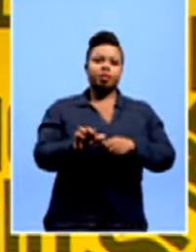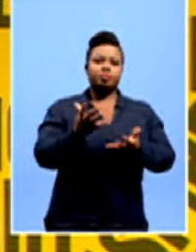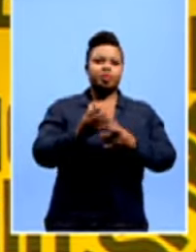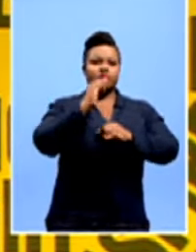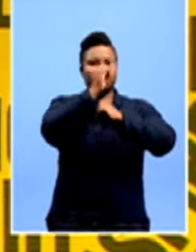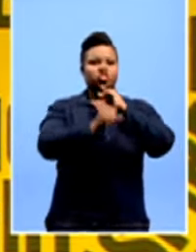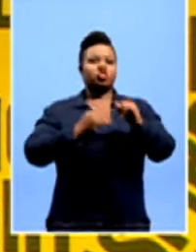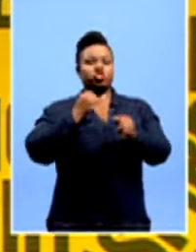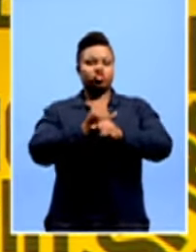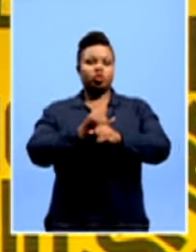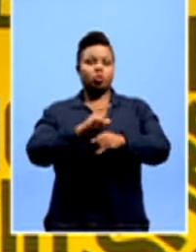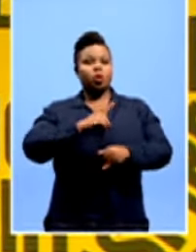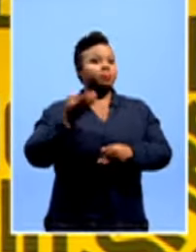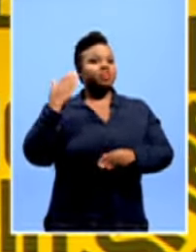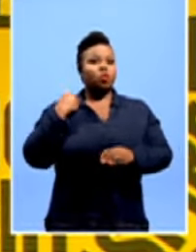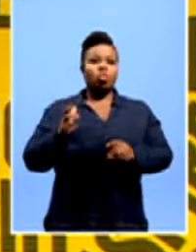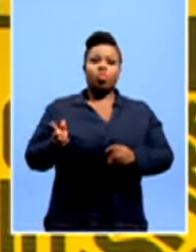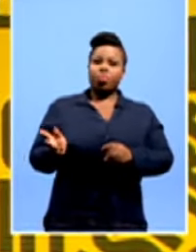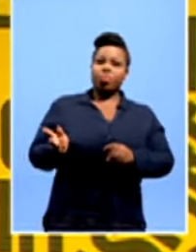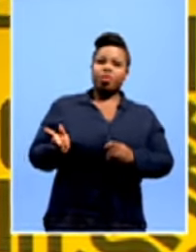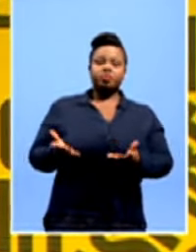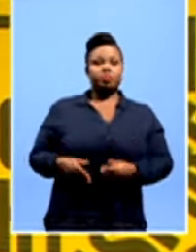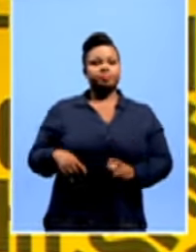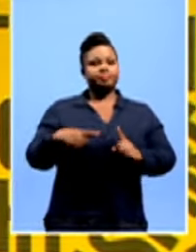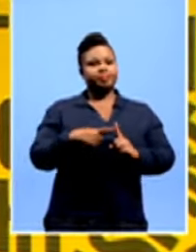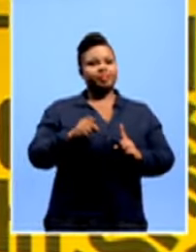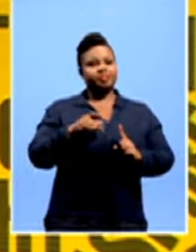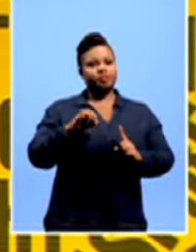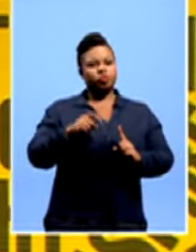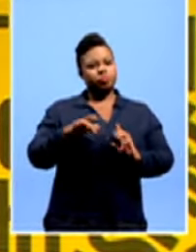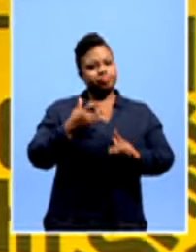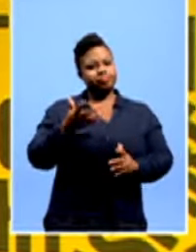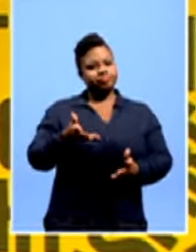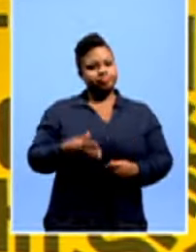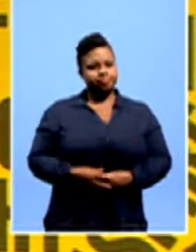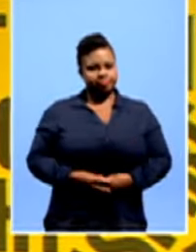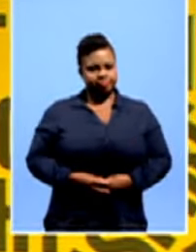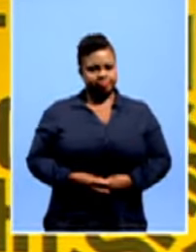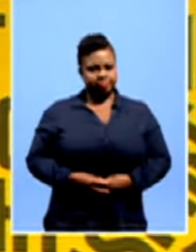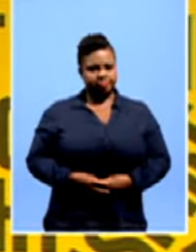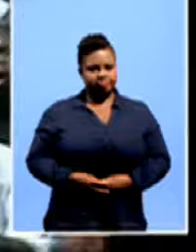international fold after years of isolation. Sifiso Ramara sent us this story.